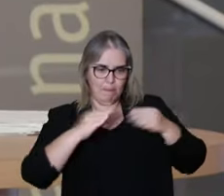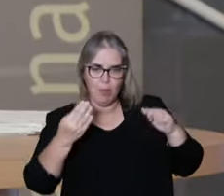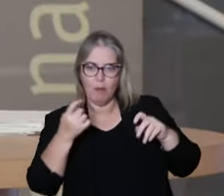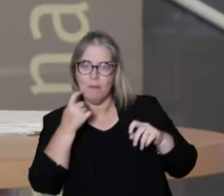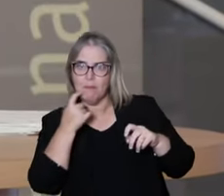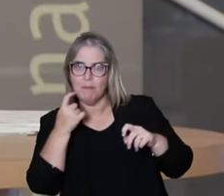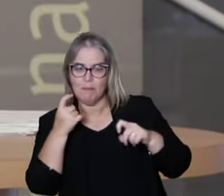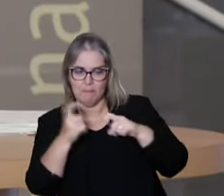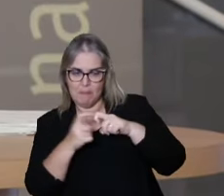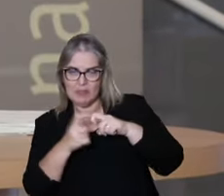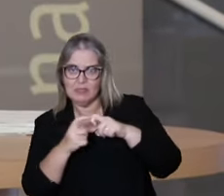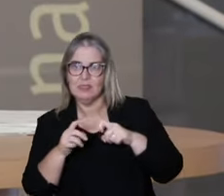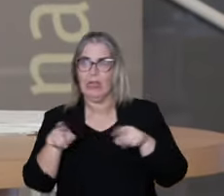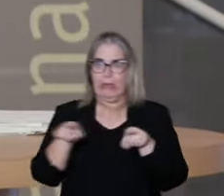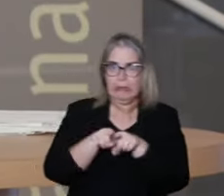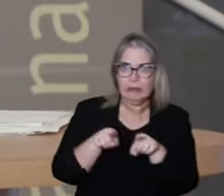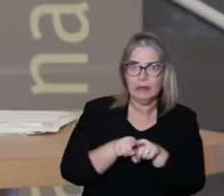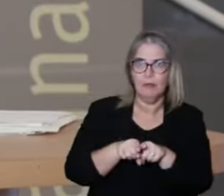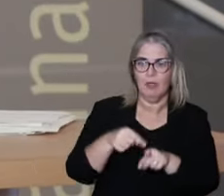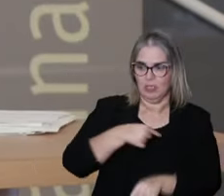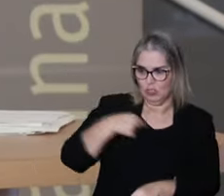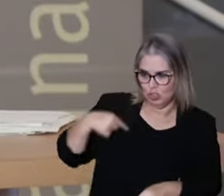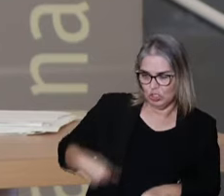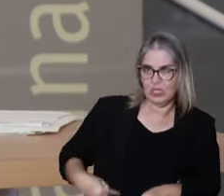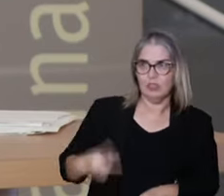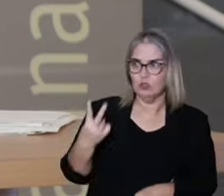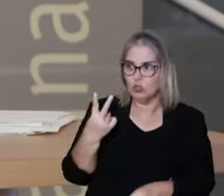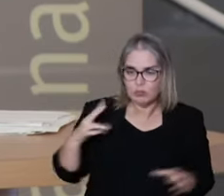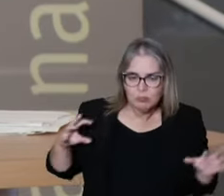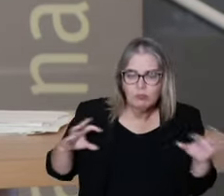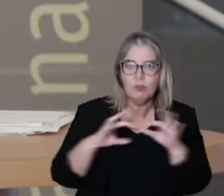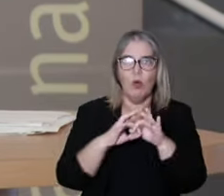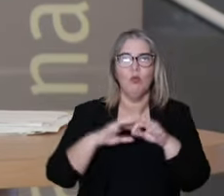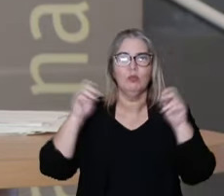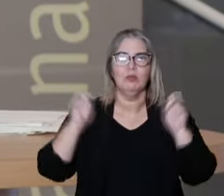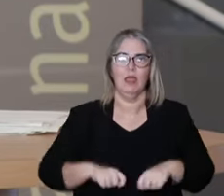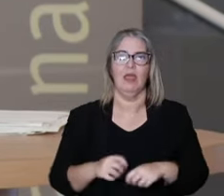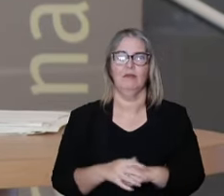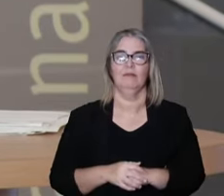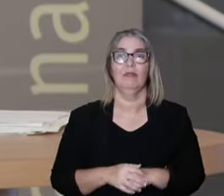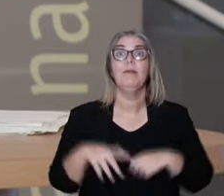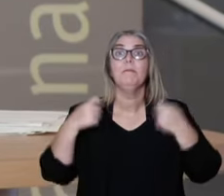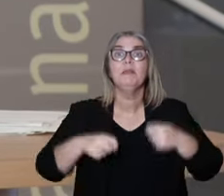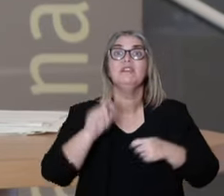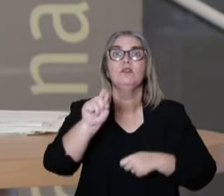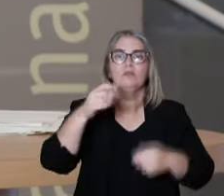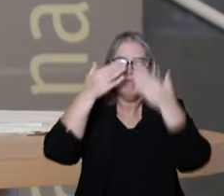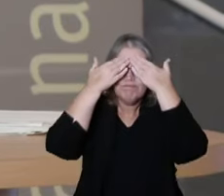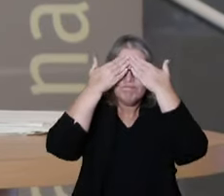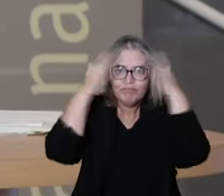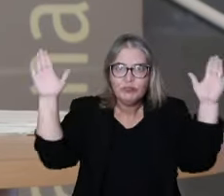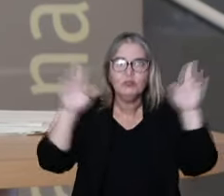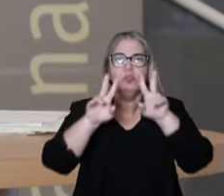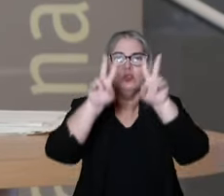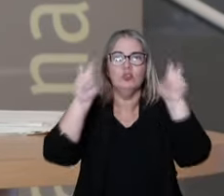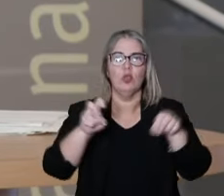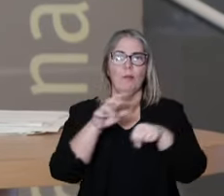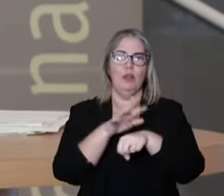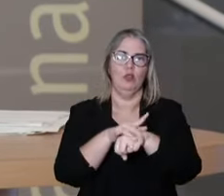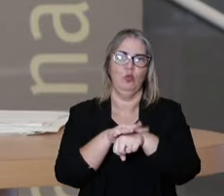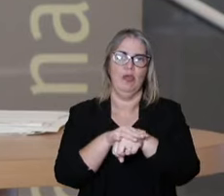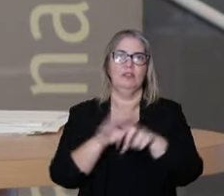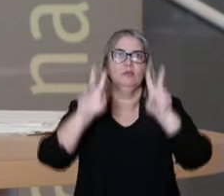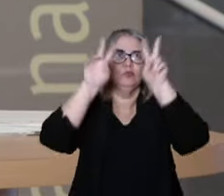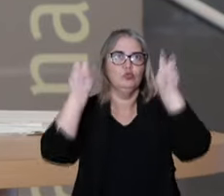aspects, but it is totally different. And it invites us to understand the sickening process